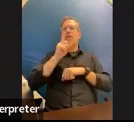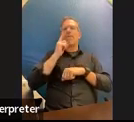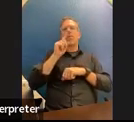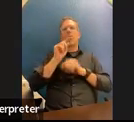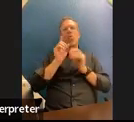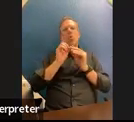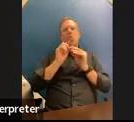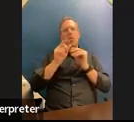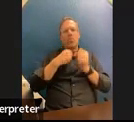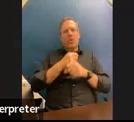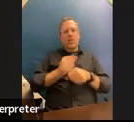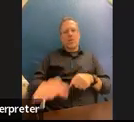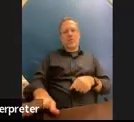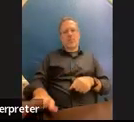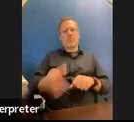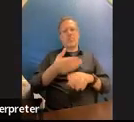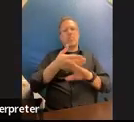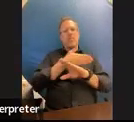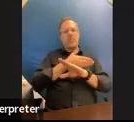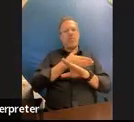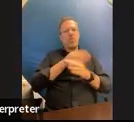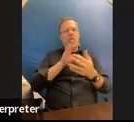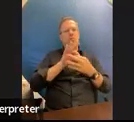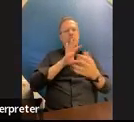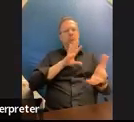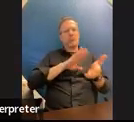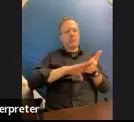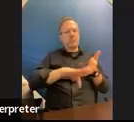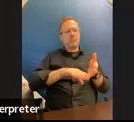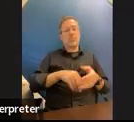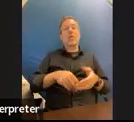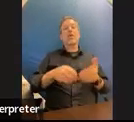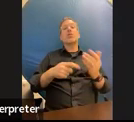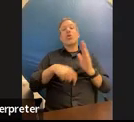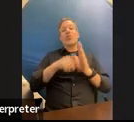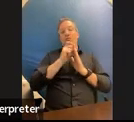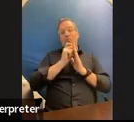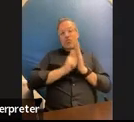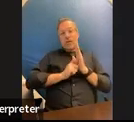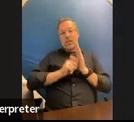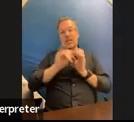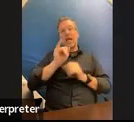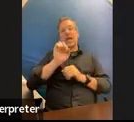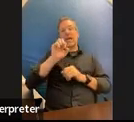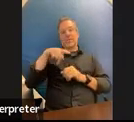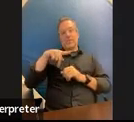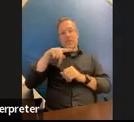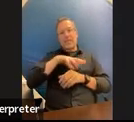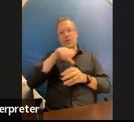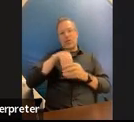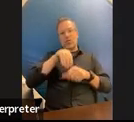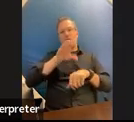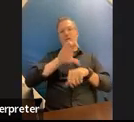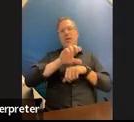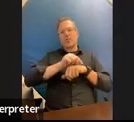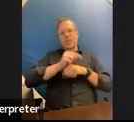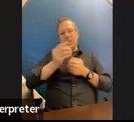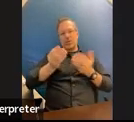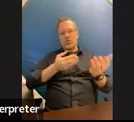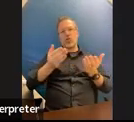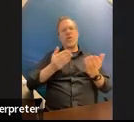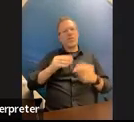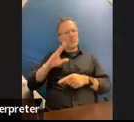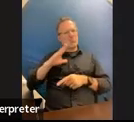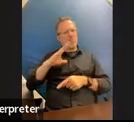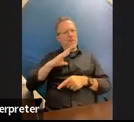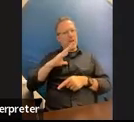so an iep is written with consultation services which is fine but they make a functional